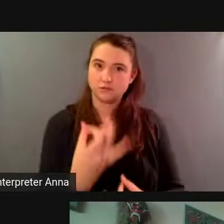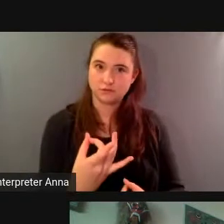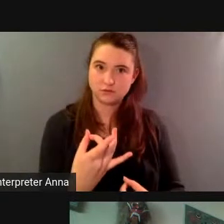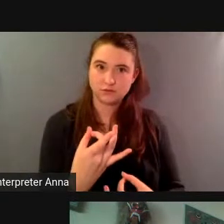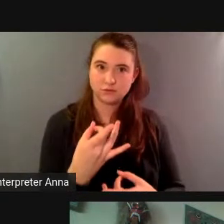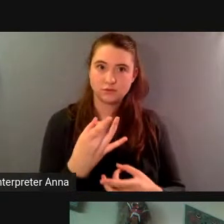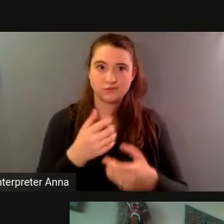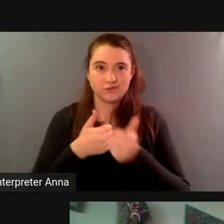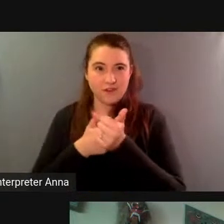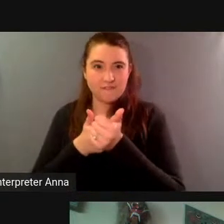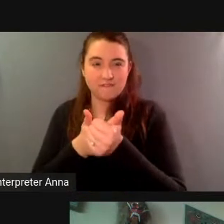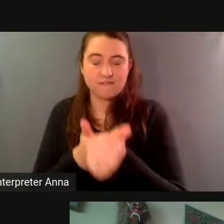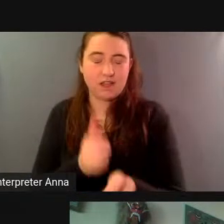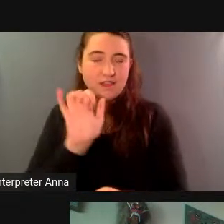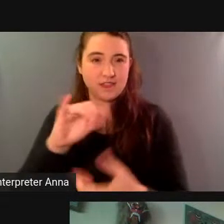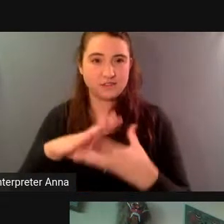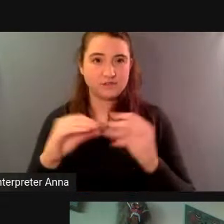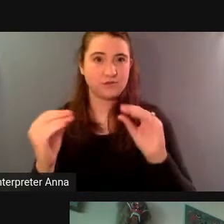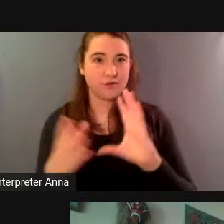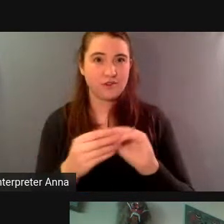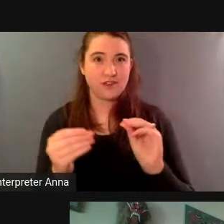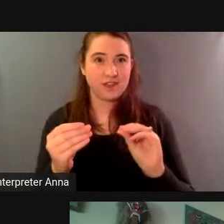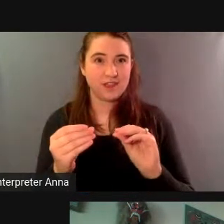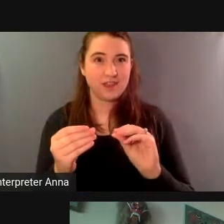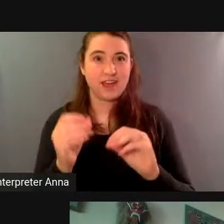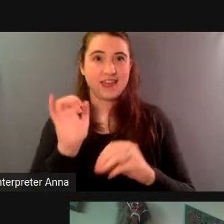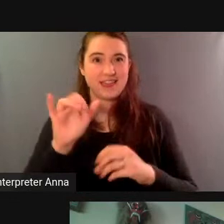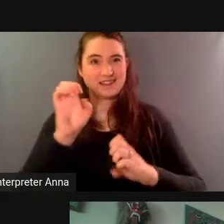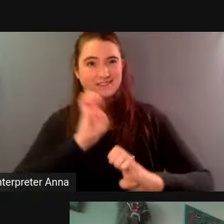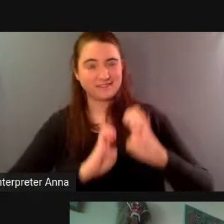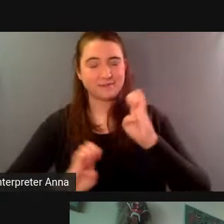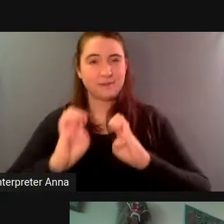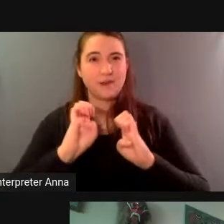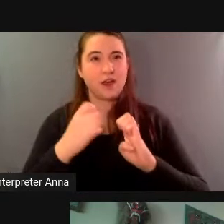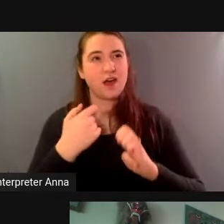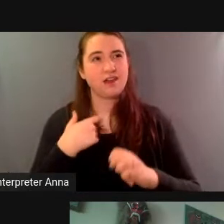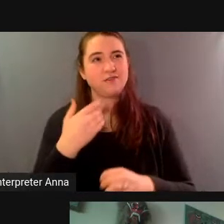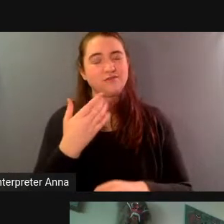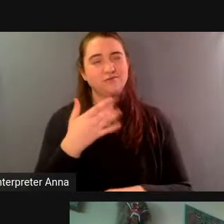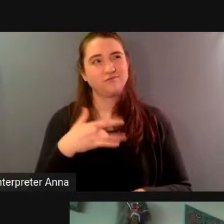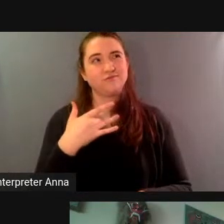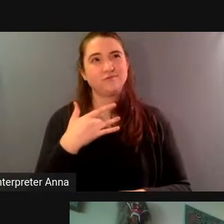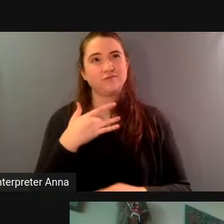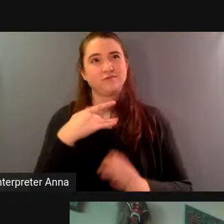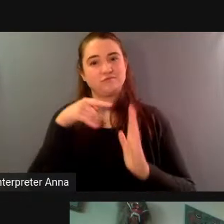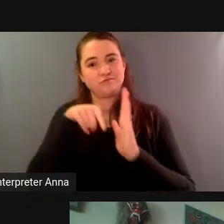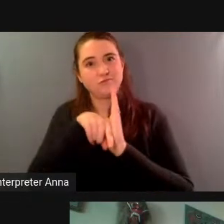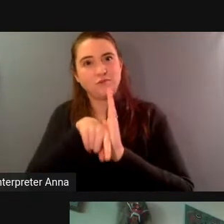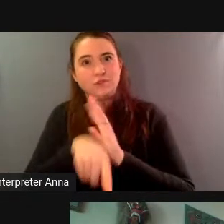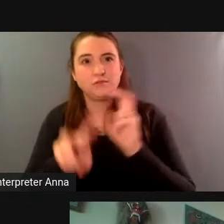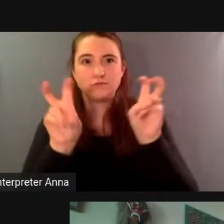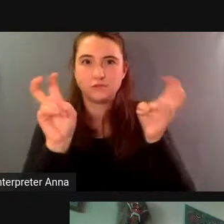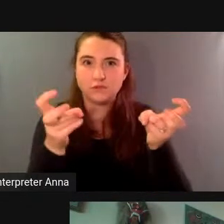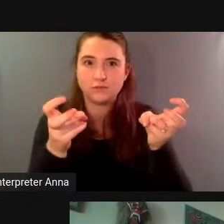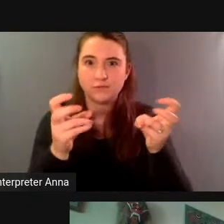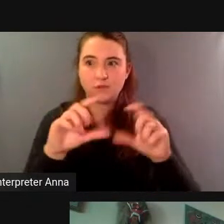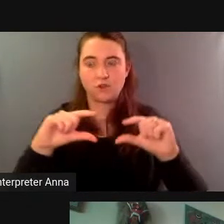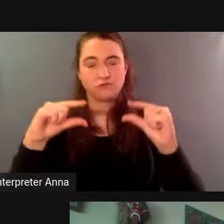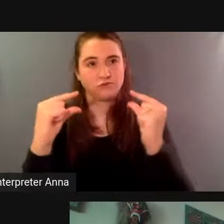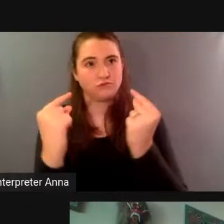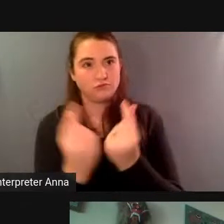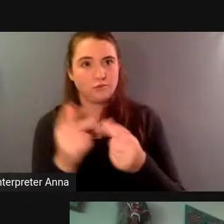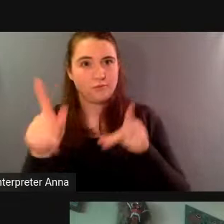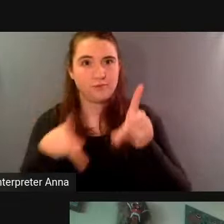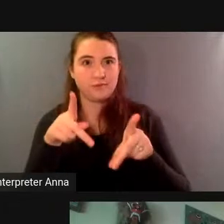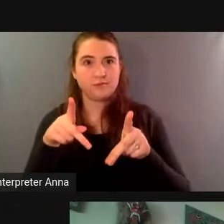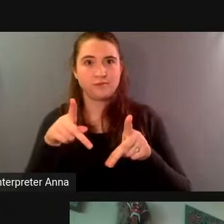led towards this epic experiment um i think could really deepen themes about a group of people who really strive to